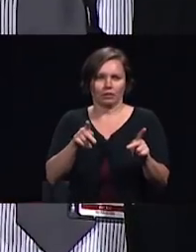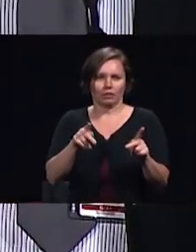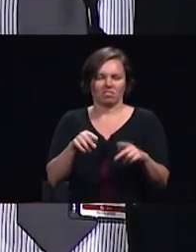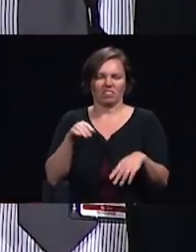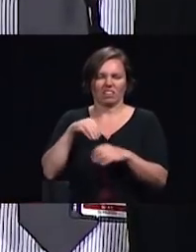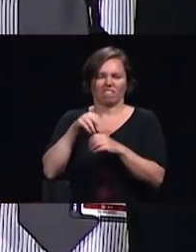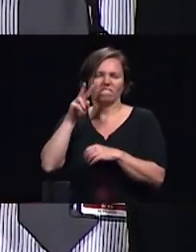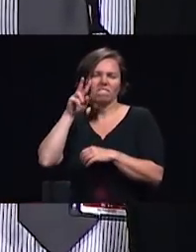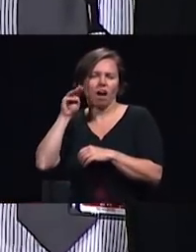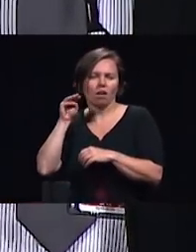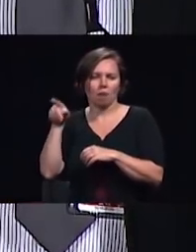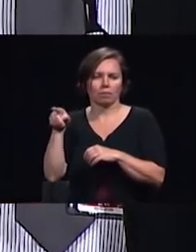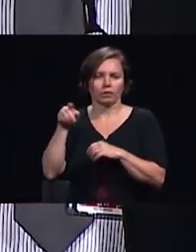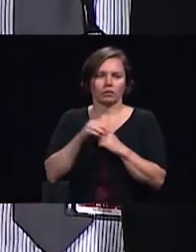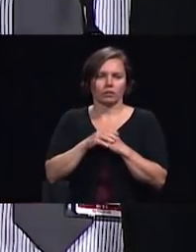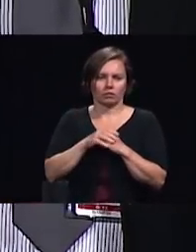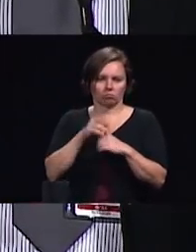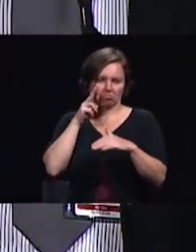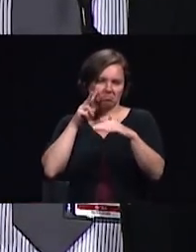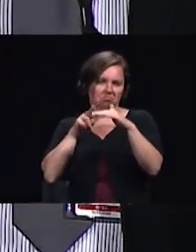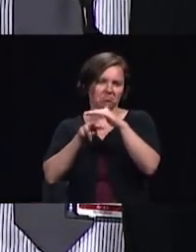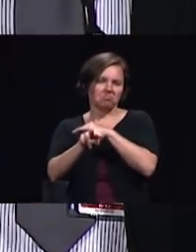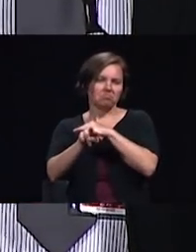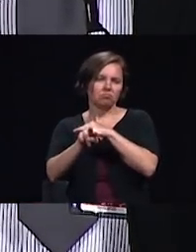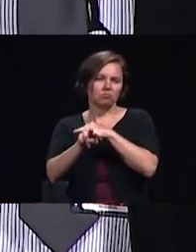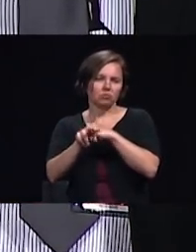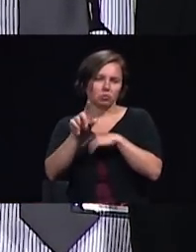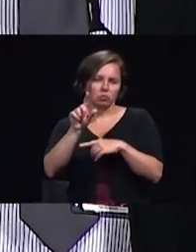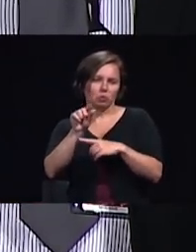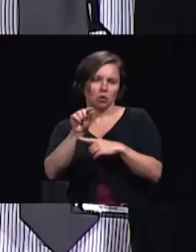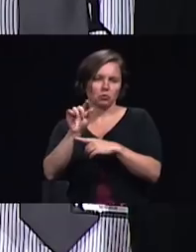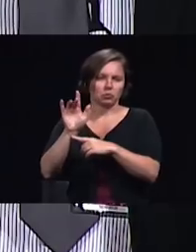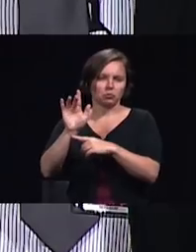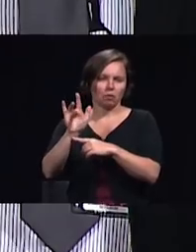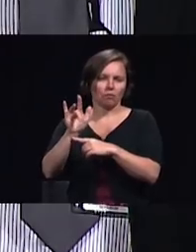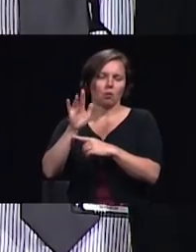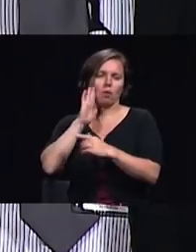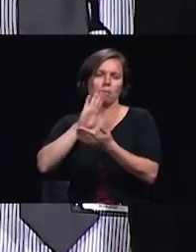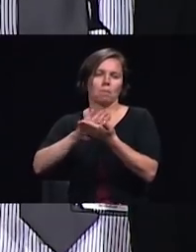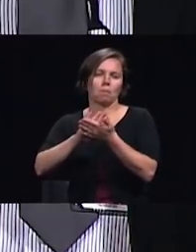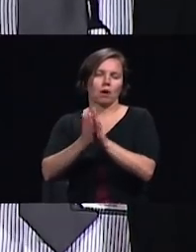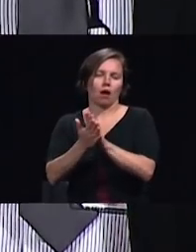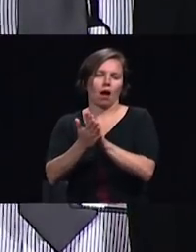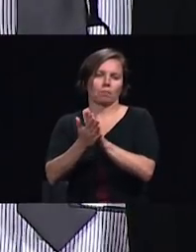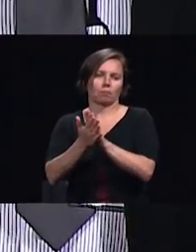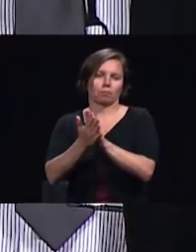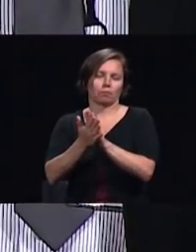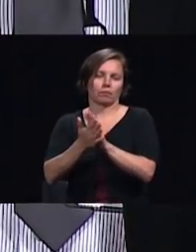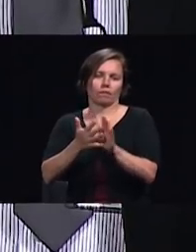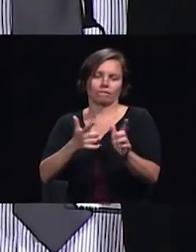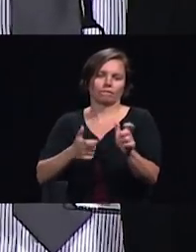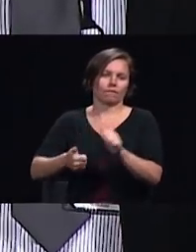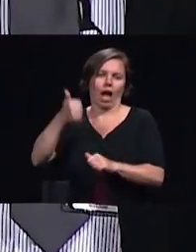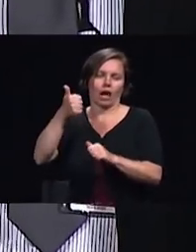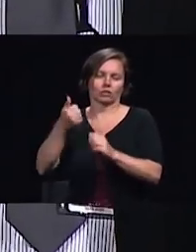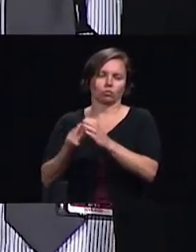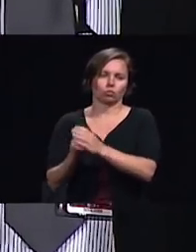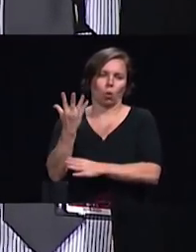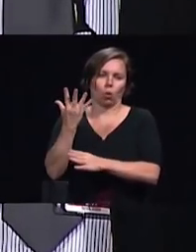the city will be the fastest growing city in the world in terms of GDP yet we only have